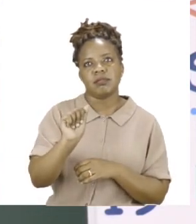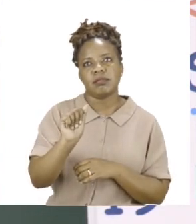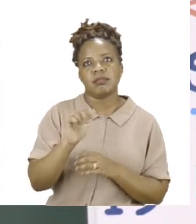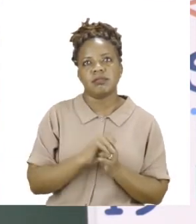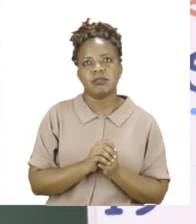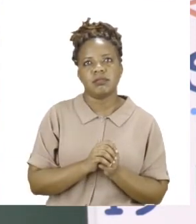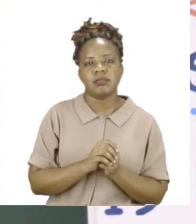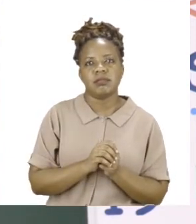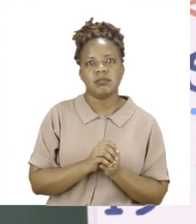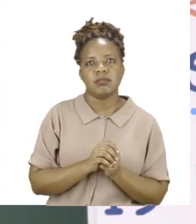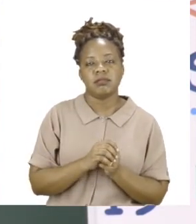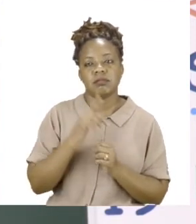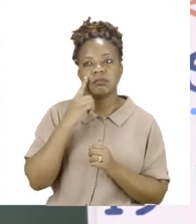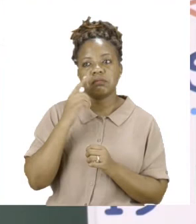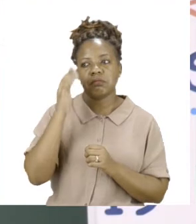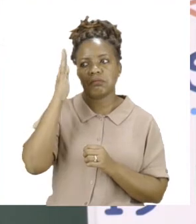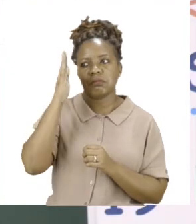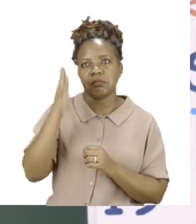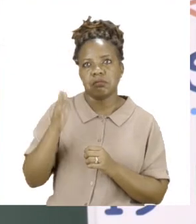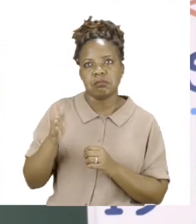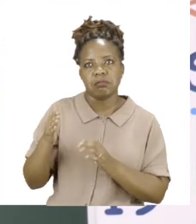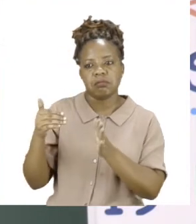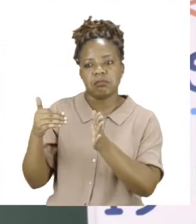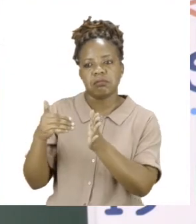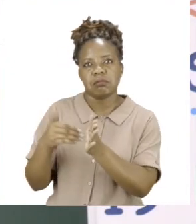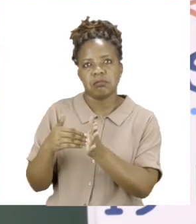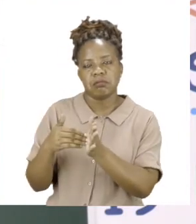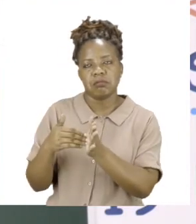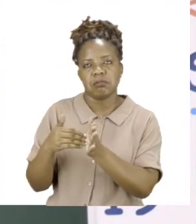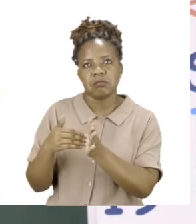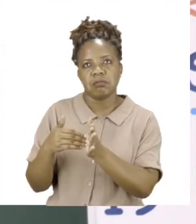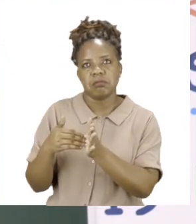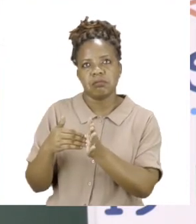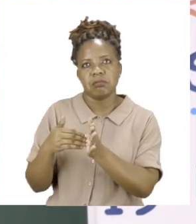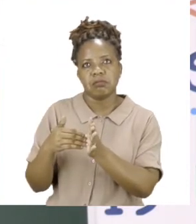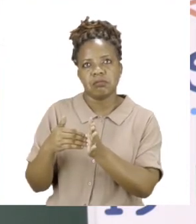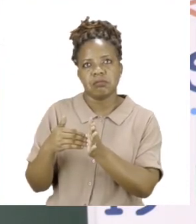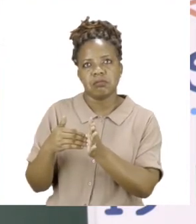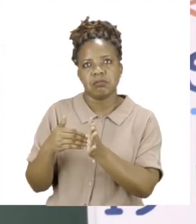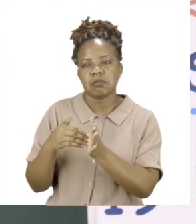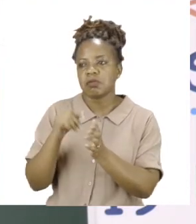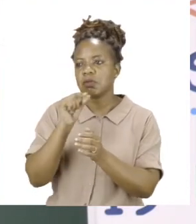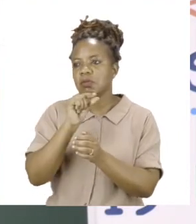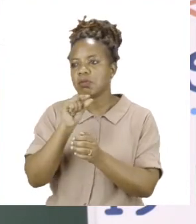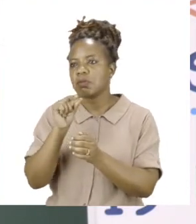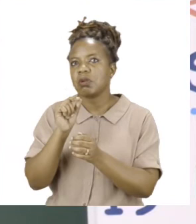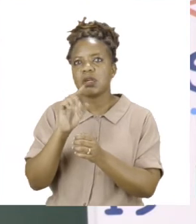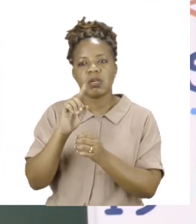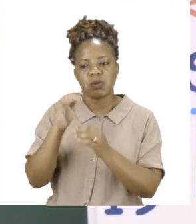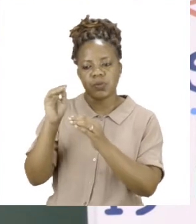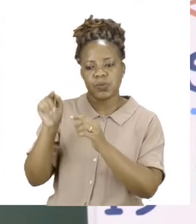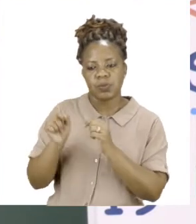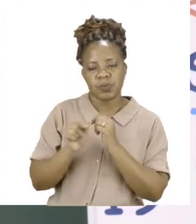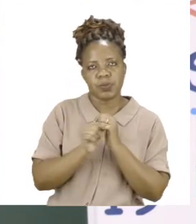Now as you can see, the line is finished. So I don't have any more space to write. So instead